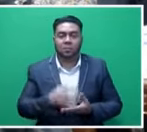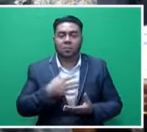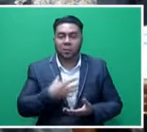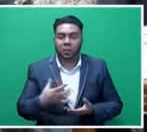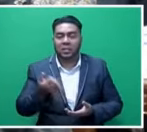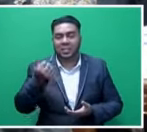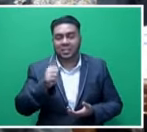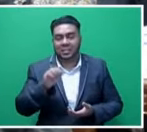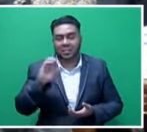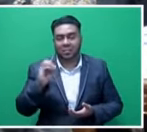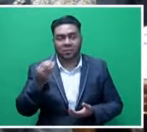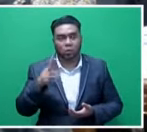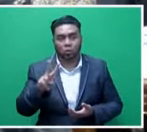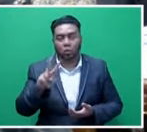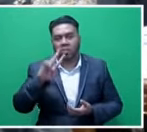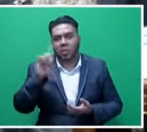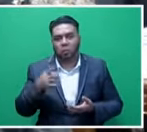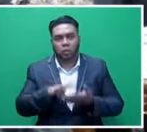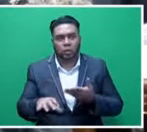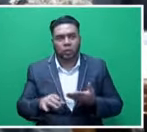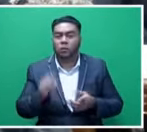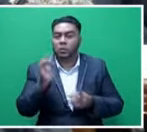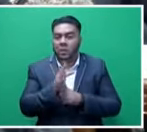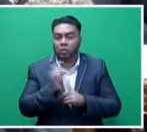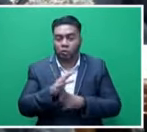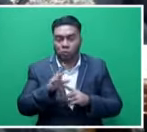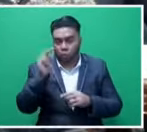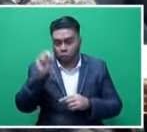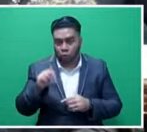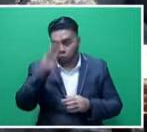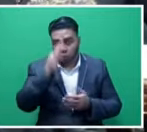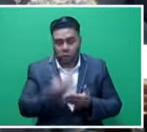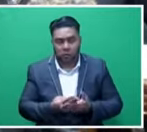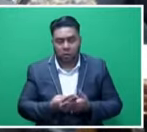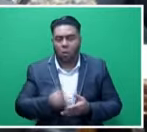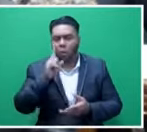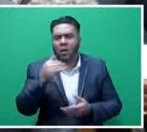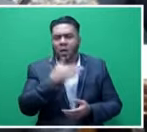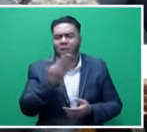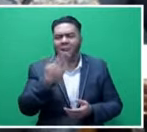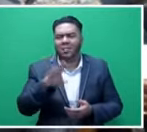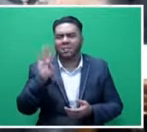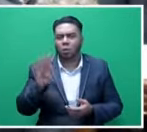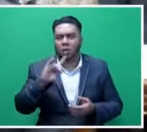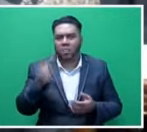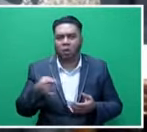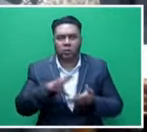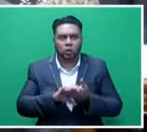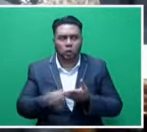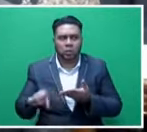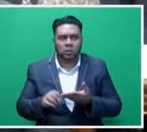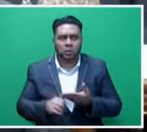$652,000. Scholarship scheme for special children or special needs students, $194,000. We now have disabled